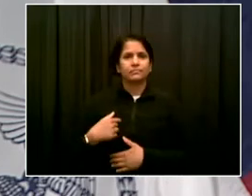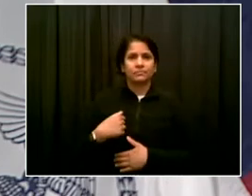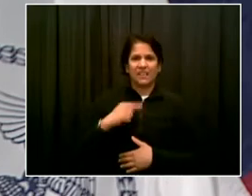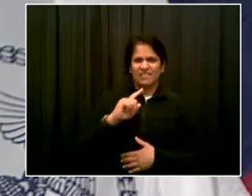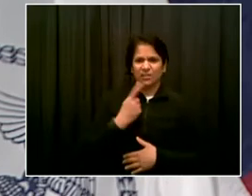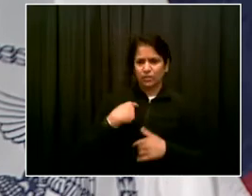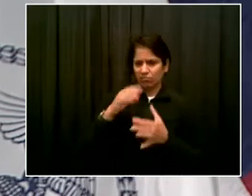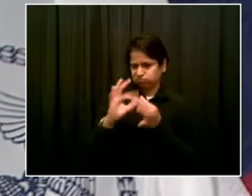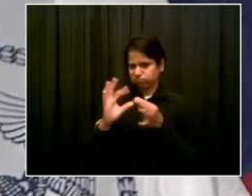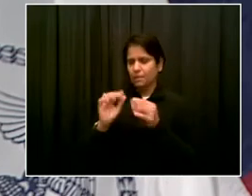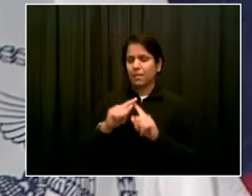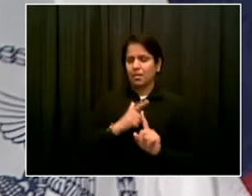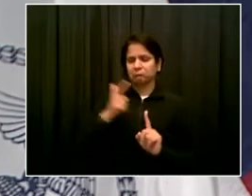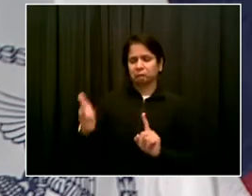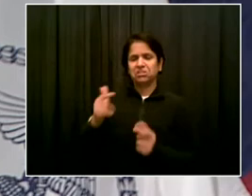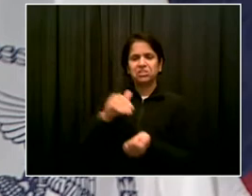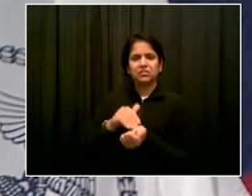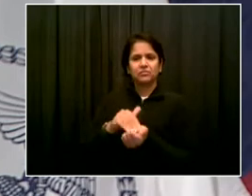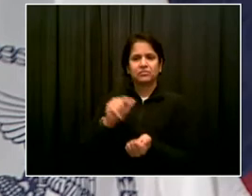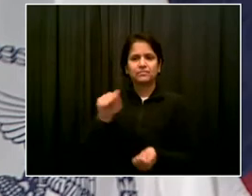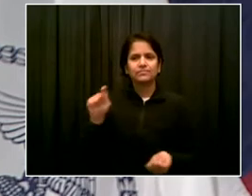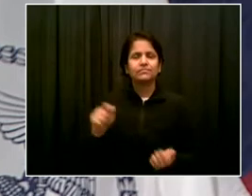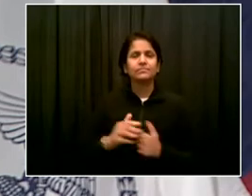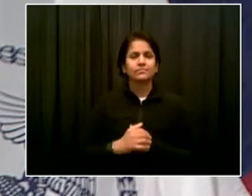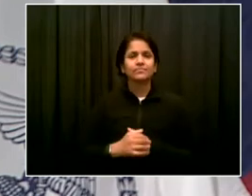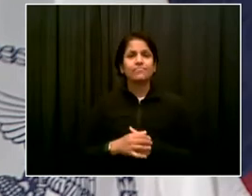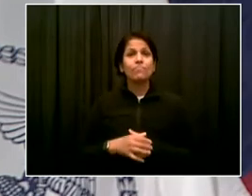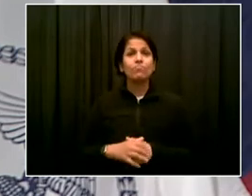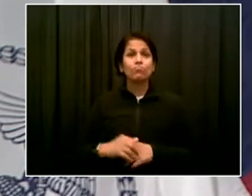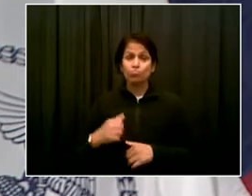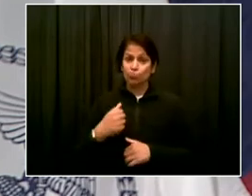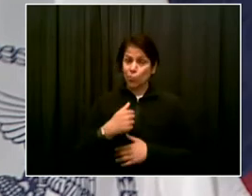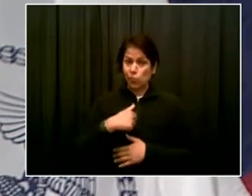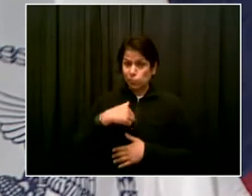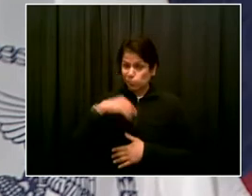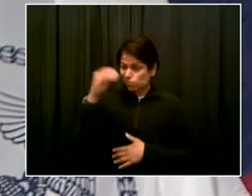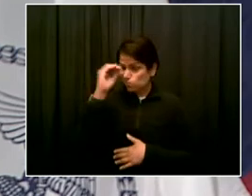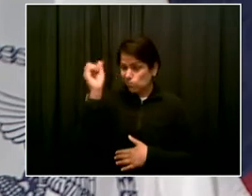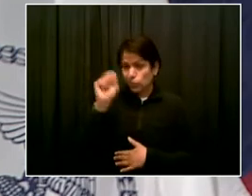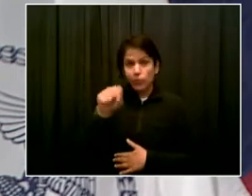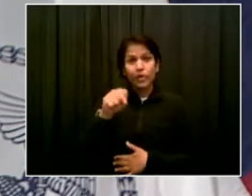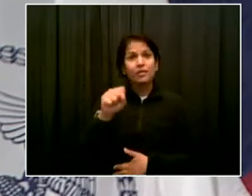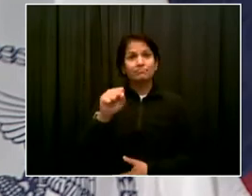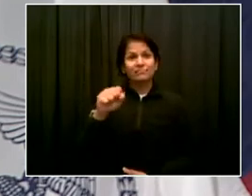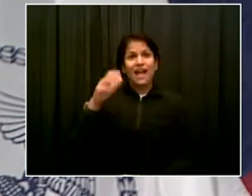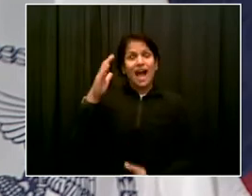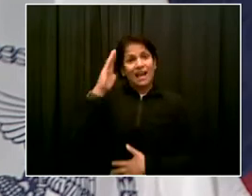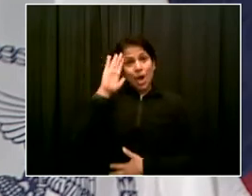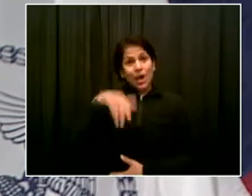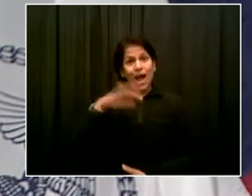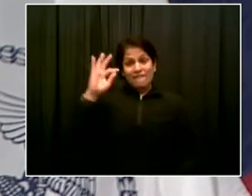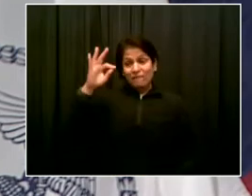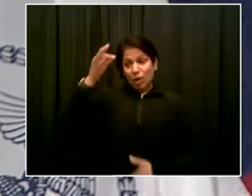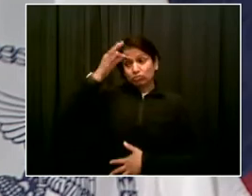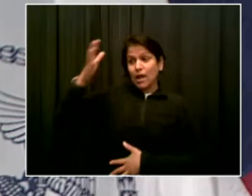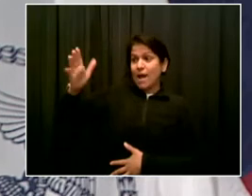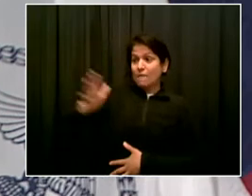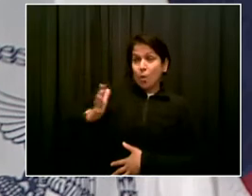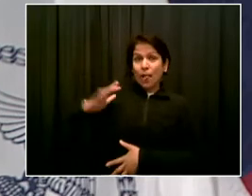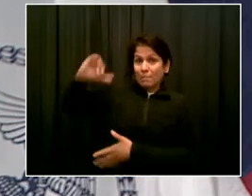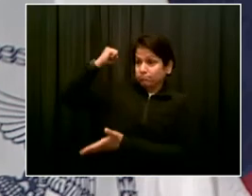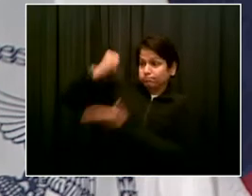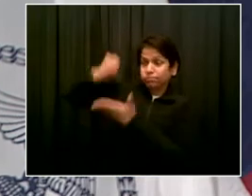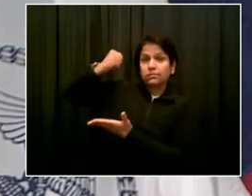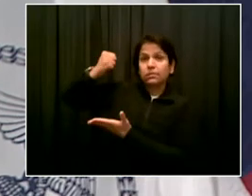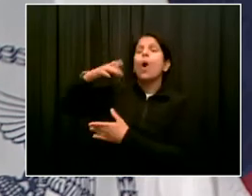with healthcare workers. I, I think that will help, but I think it's part of a continuum, if you will. With every passing month,